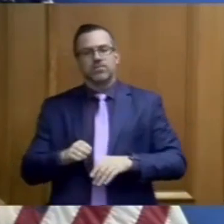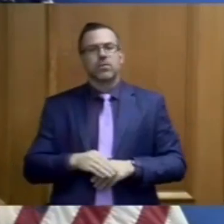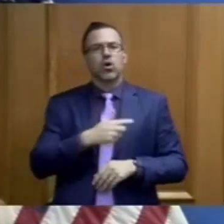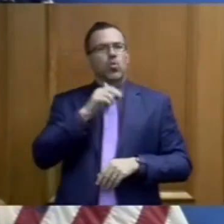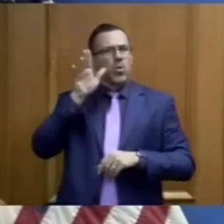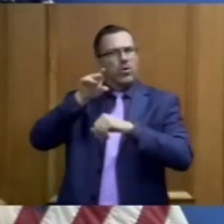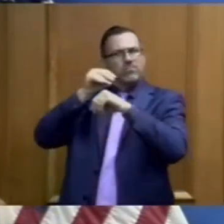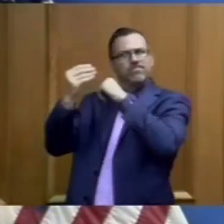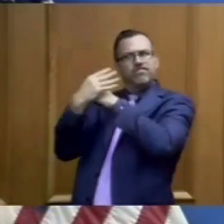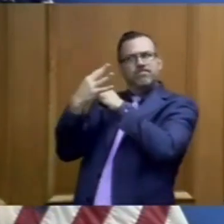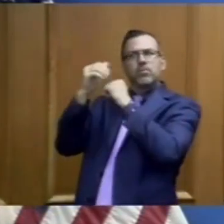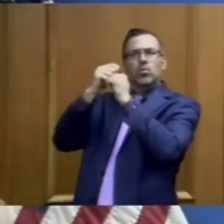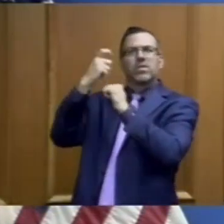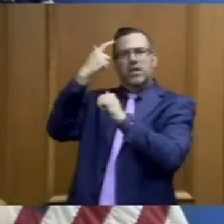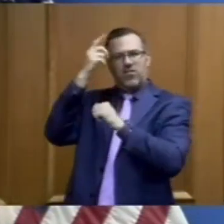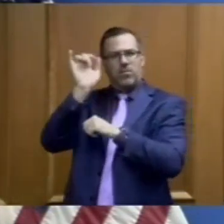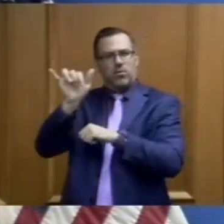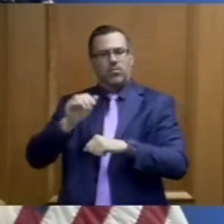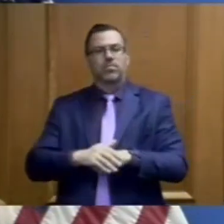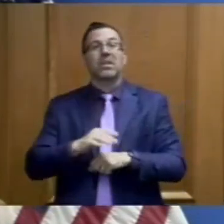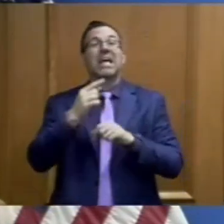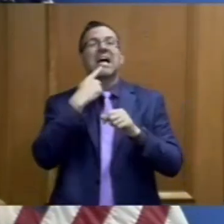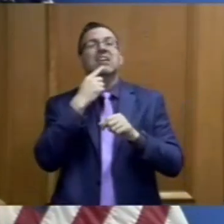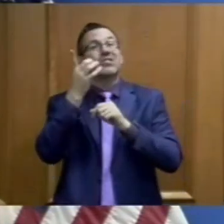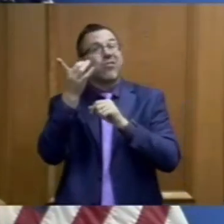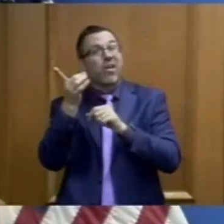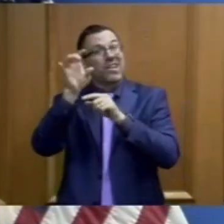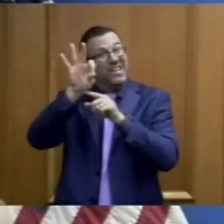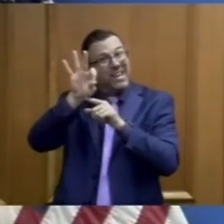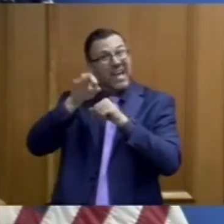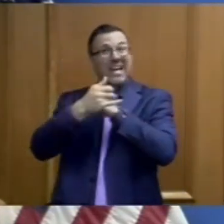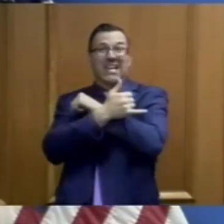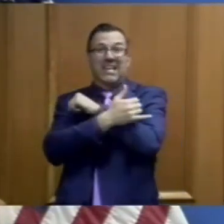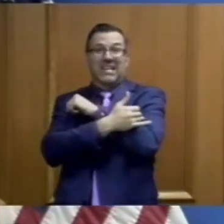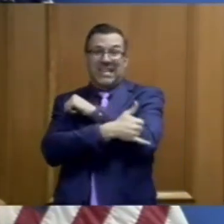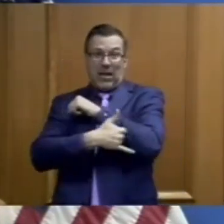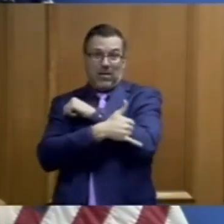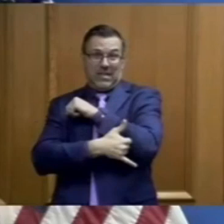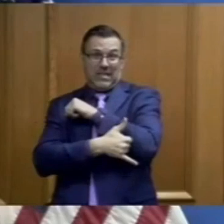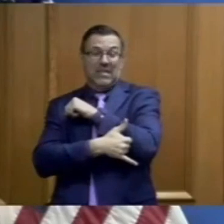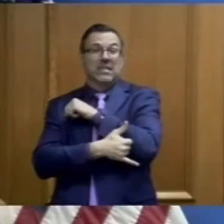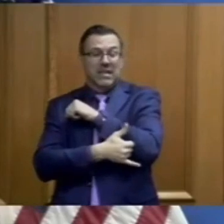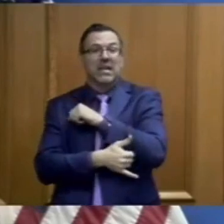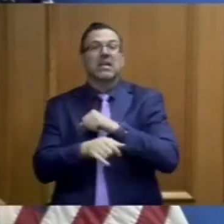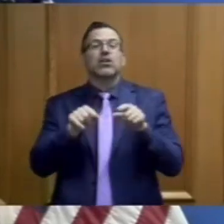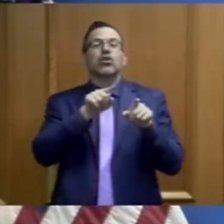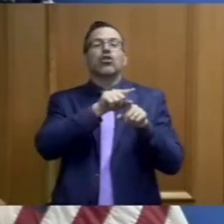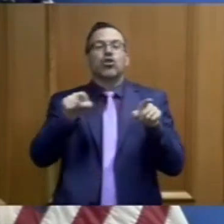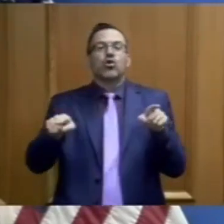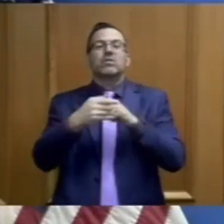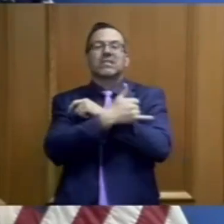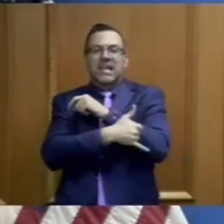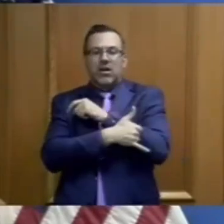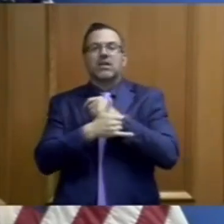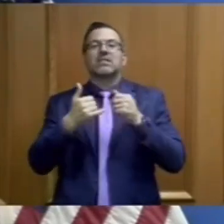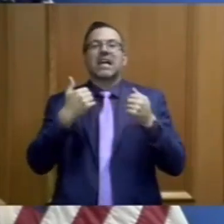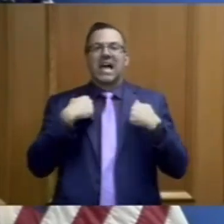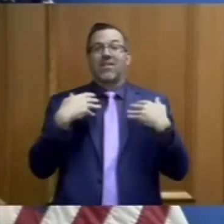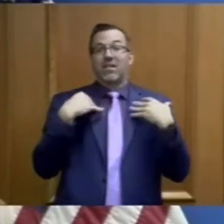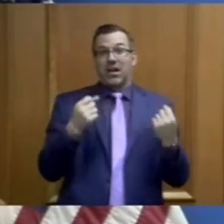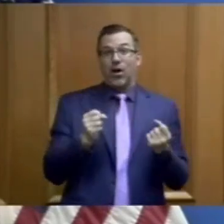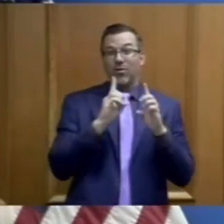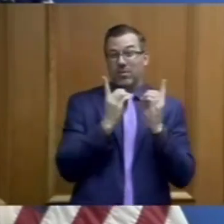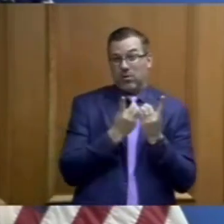opening up in 89 counties because those are the counties where the state has health departments. Each of these counties will be covered